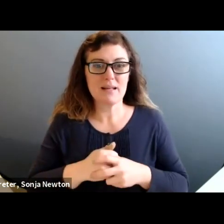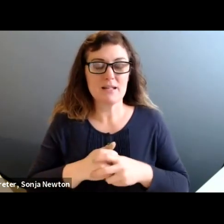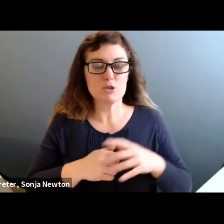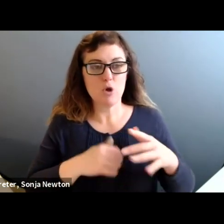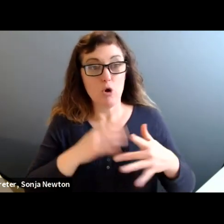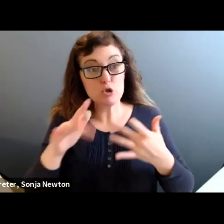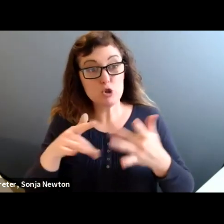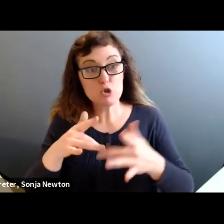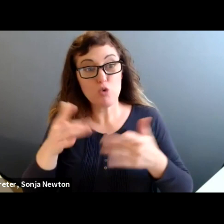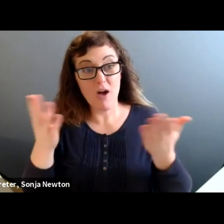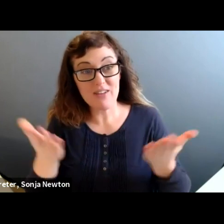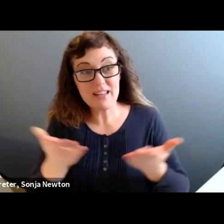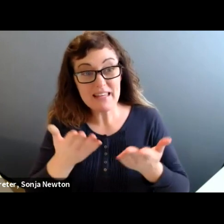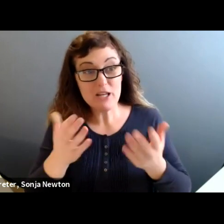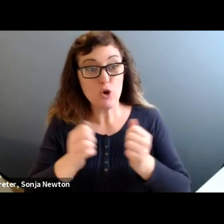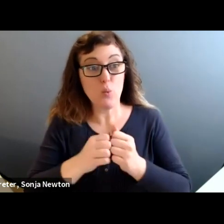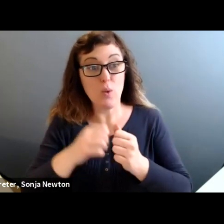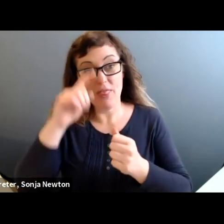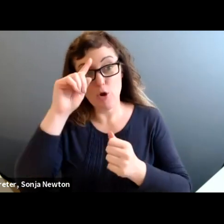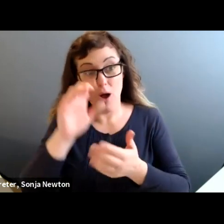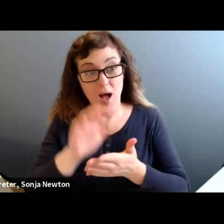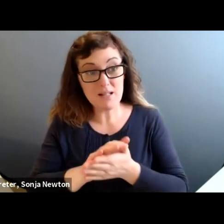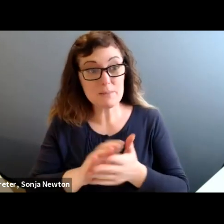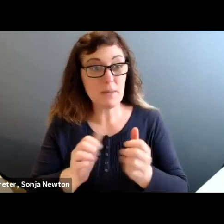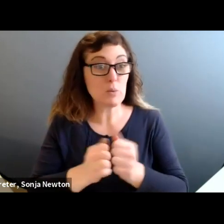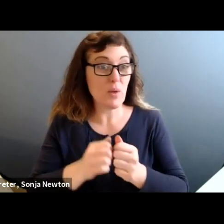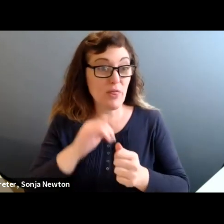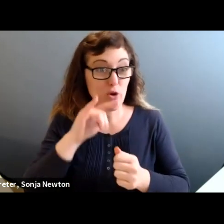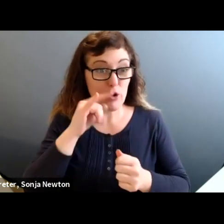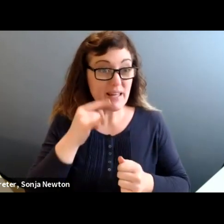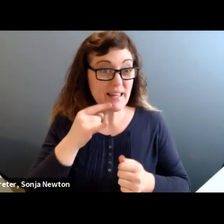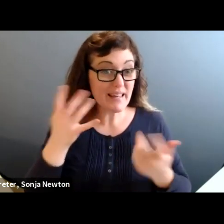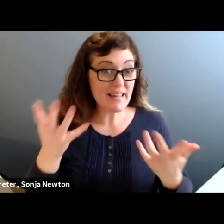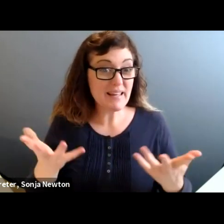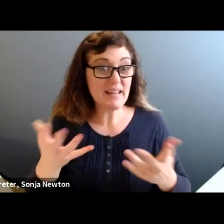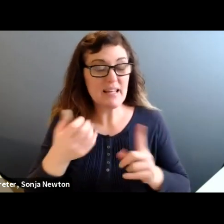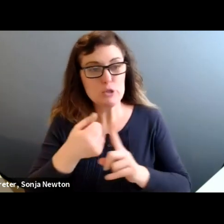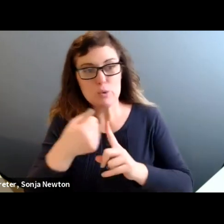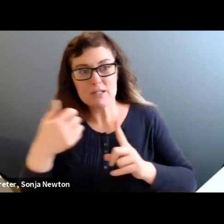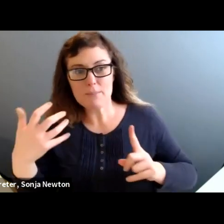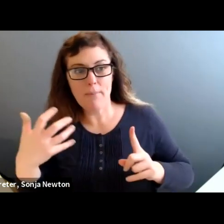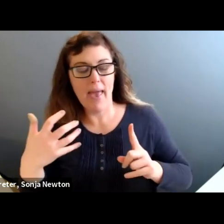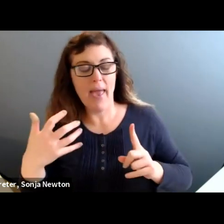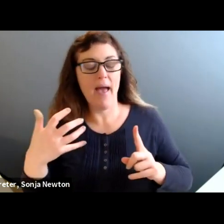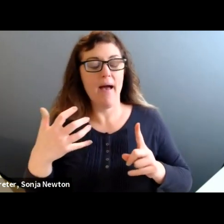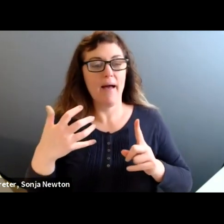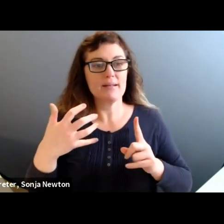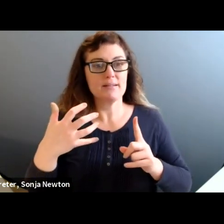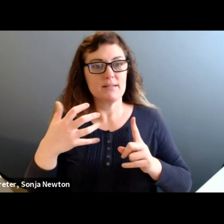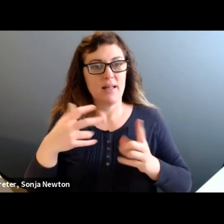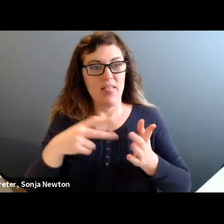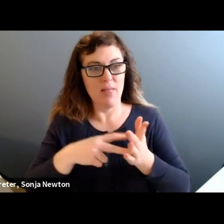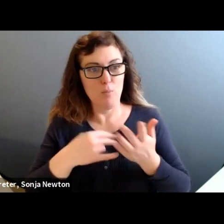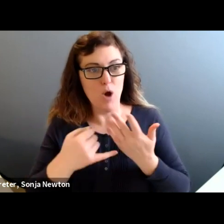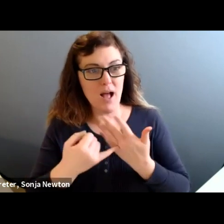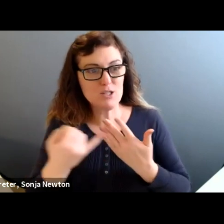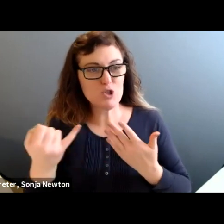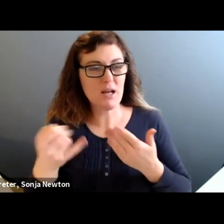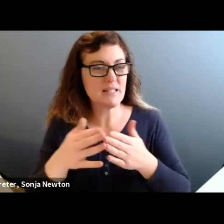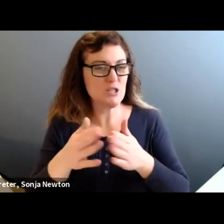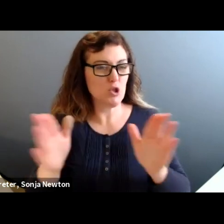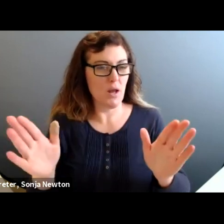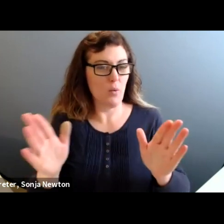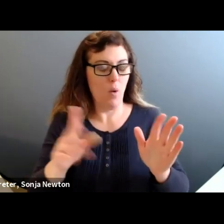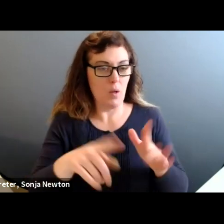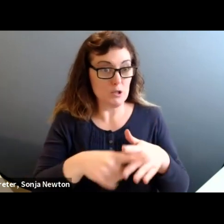husband and her kid. To expand our parent artist support in general, to really use this as a jumping off point to be able to